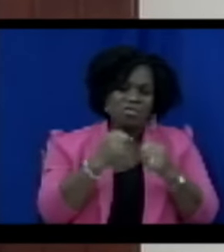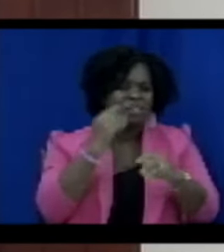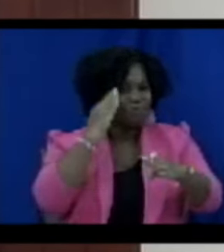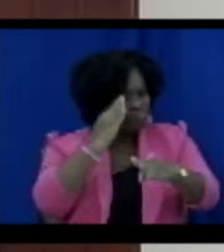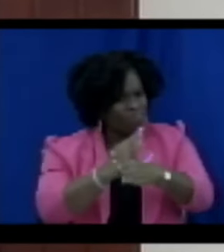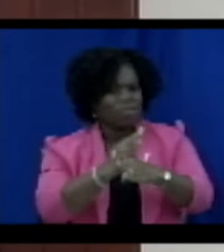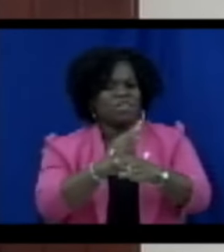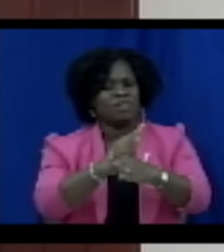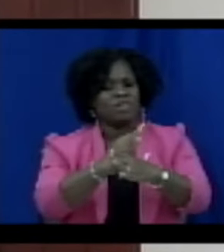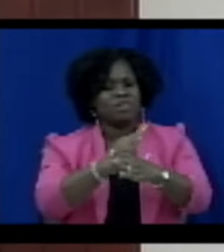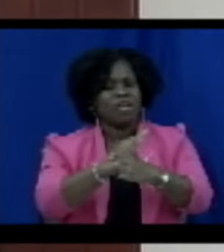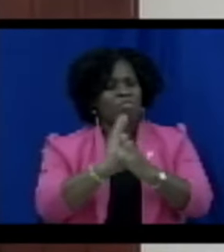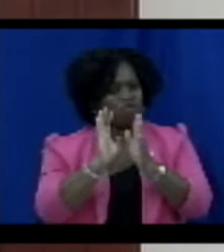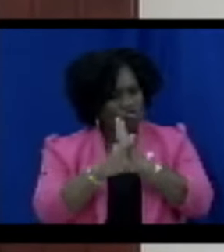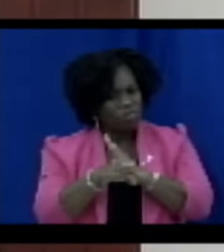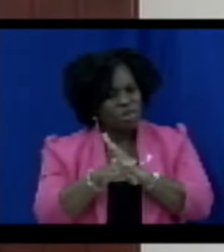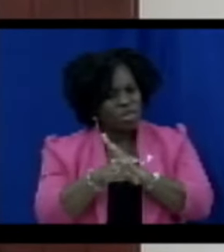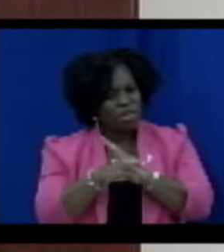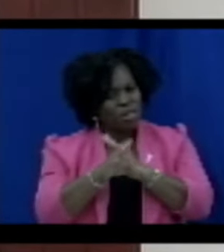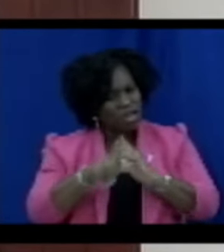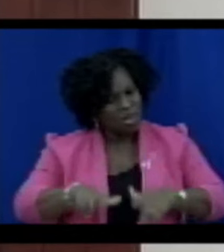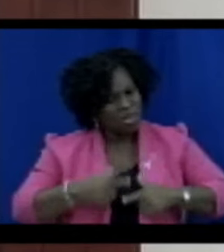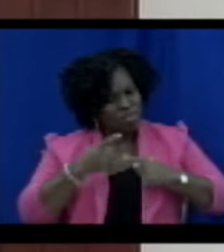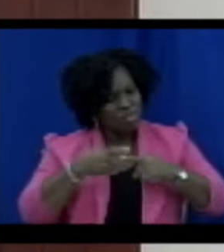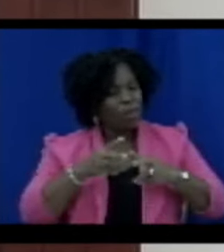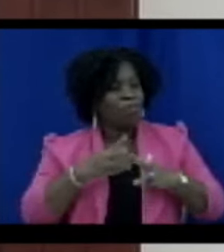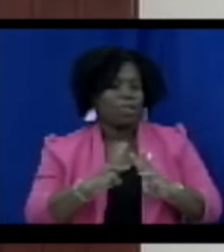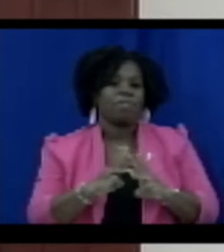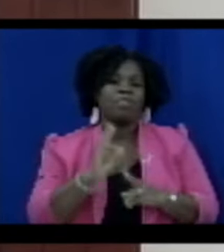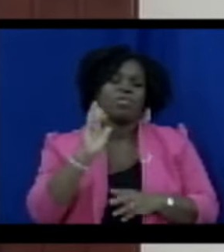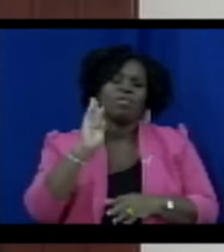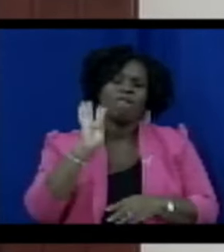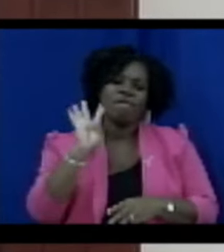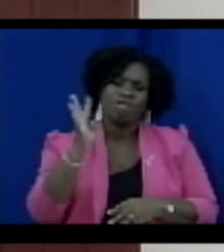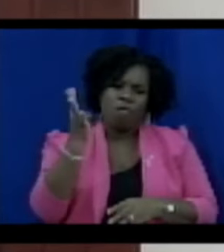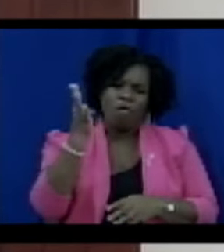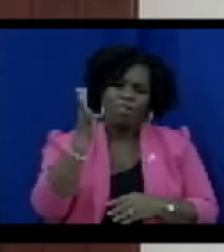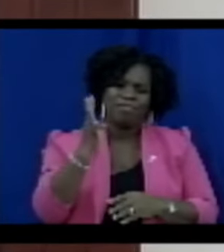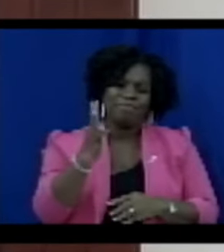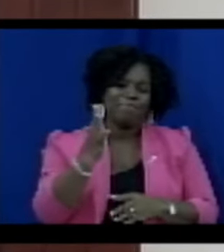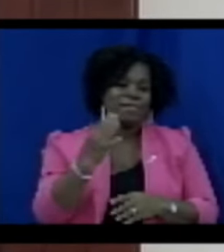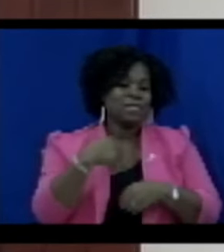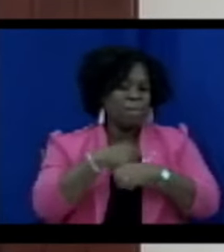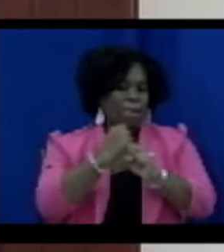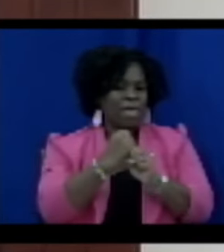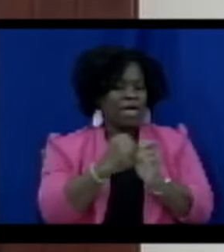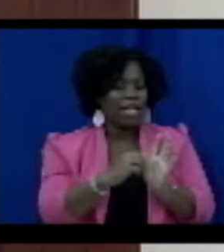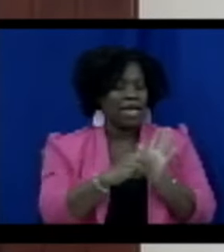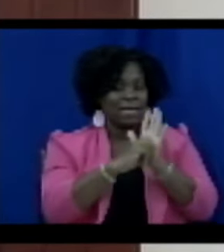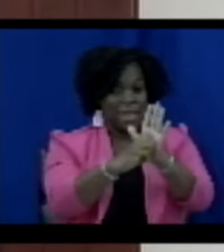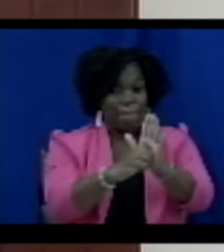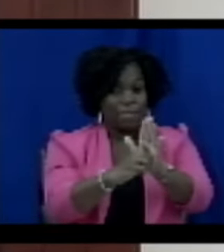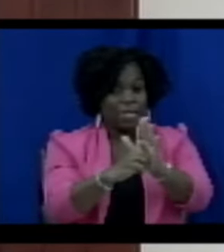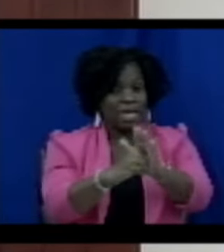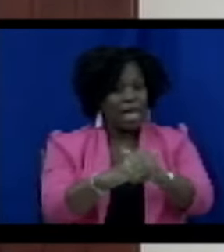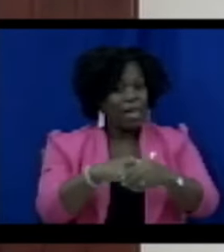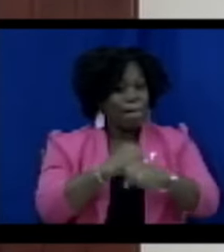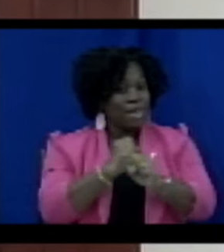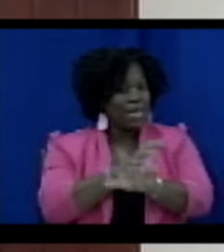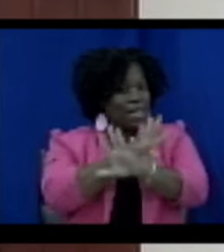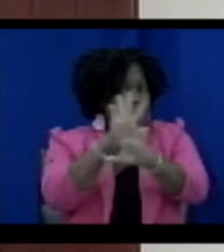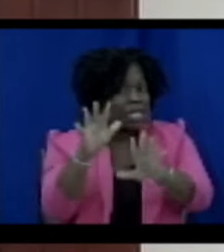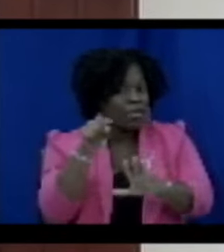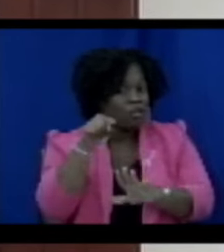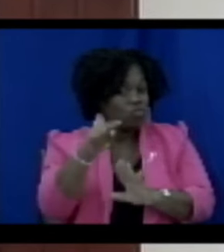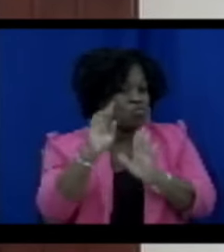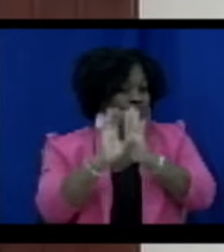successful recovery of the proceeds of crime sets an example and sends a clear message to potential criminals that illegal activities will